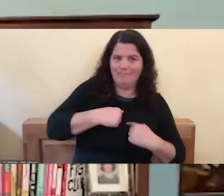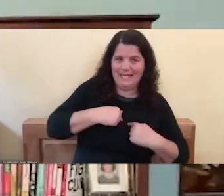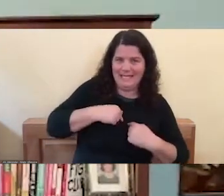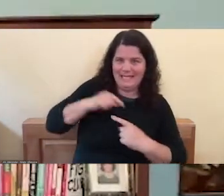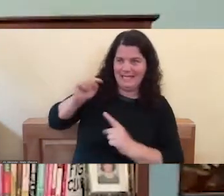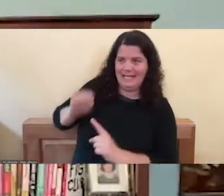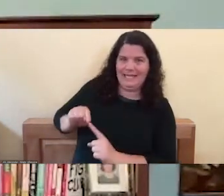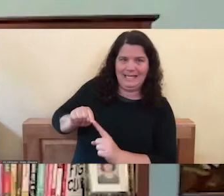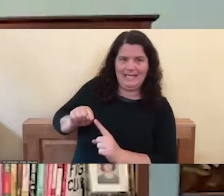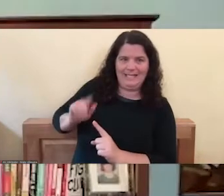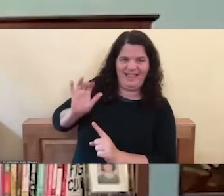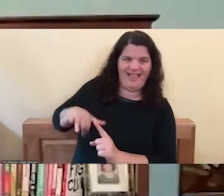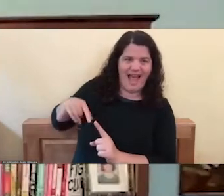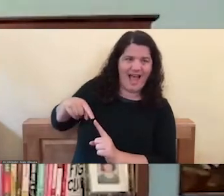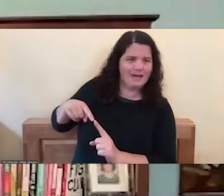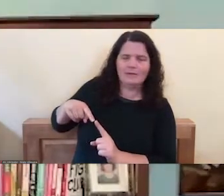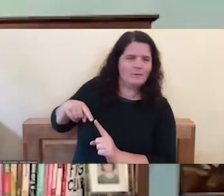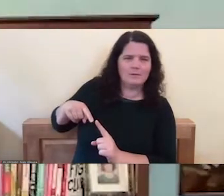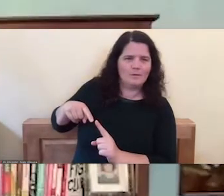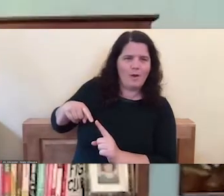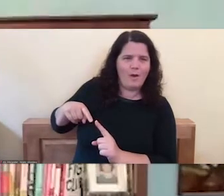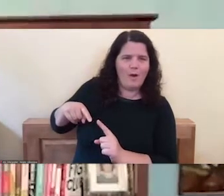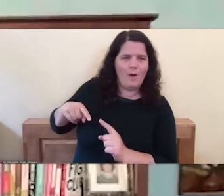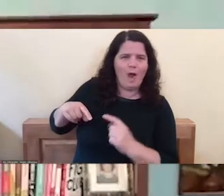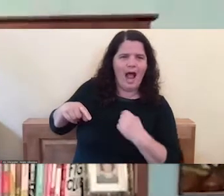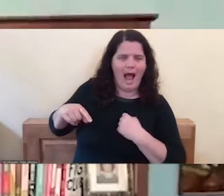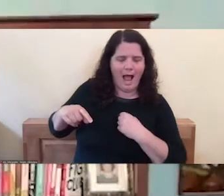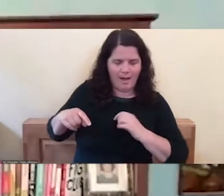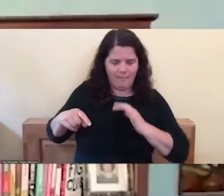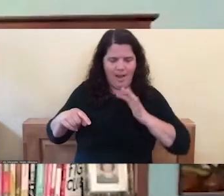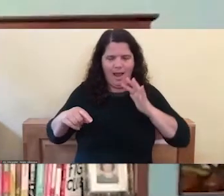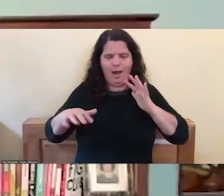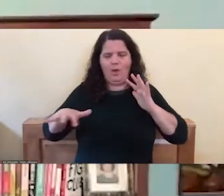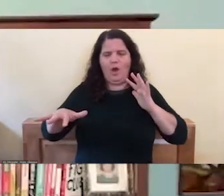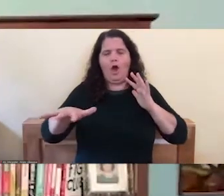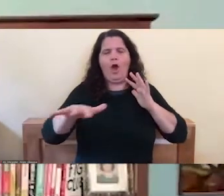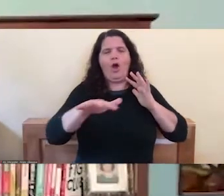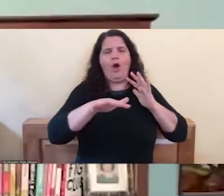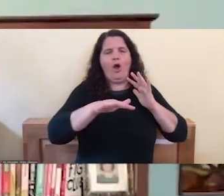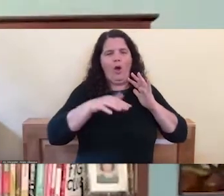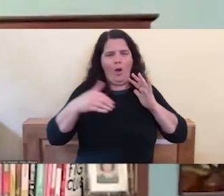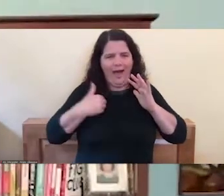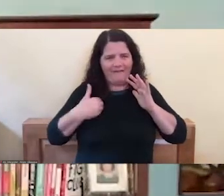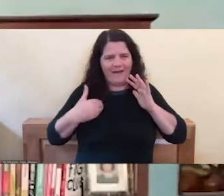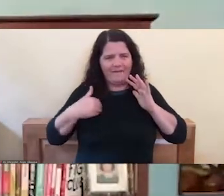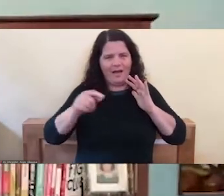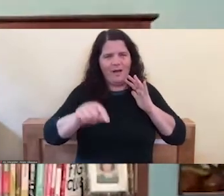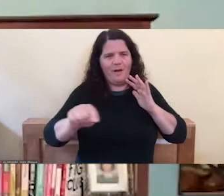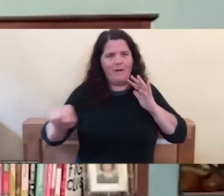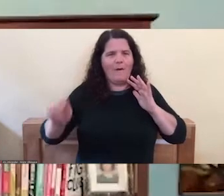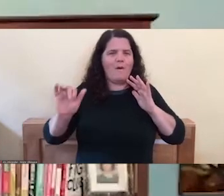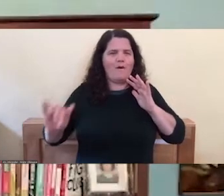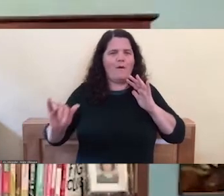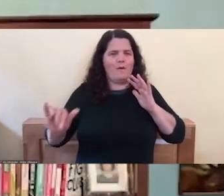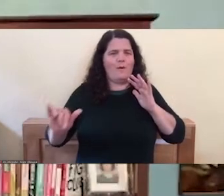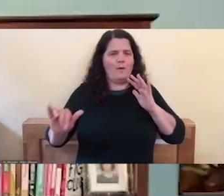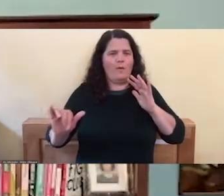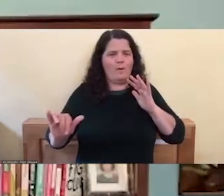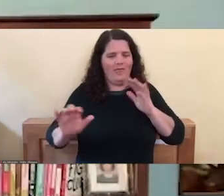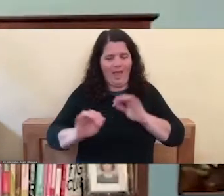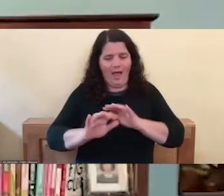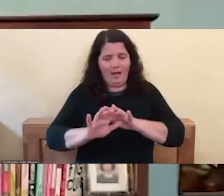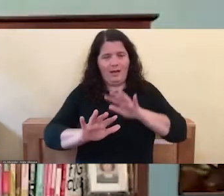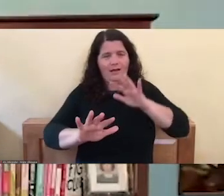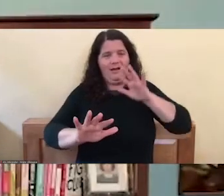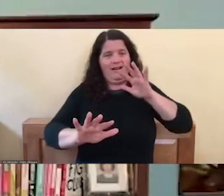identified with it, you're rising above it and you're seeing it from this other perspective. And that perspective isn't of the